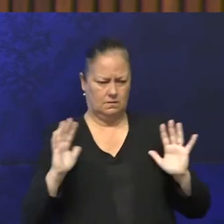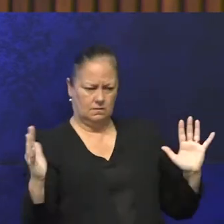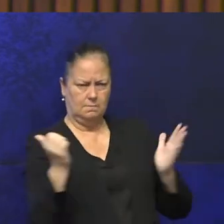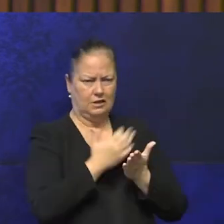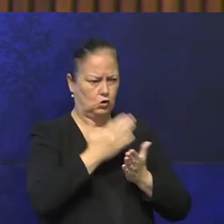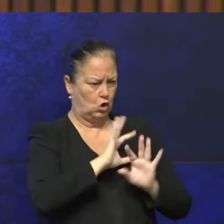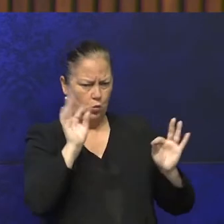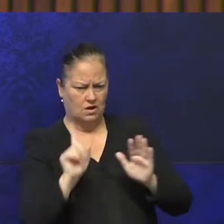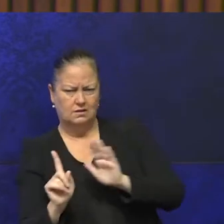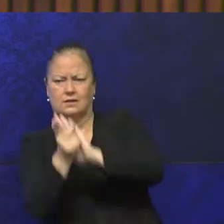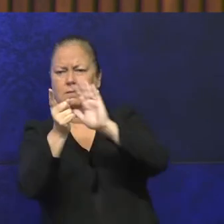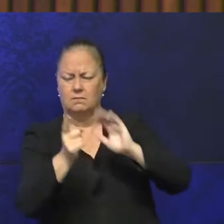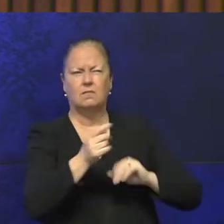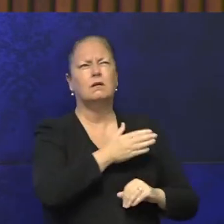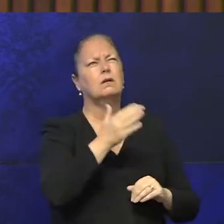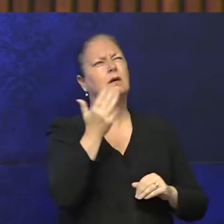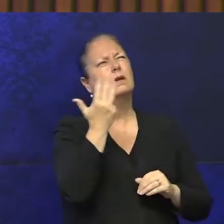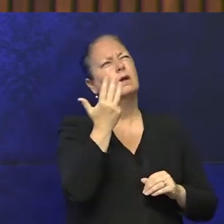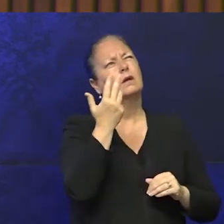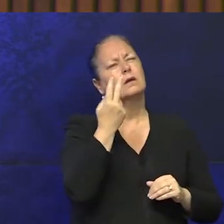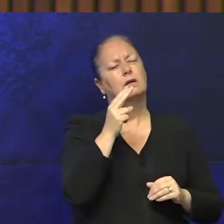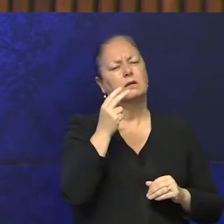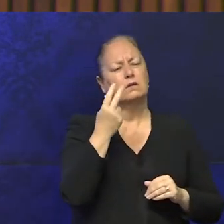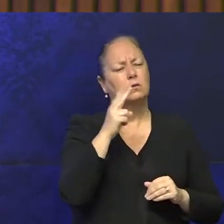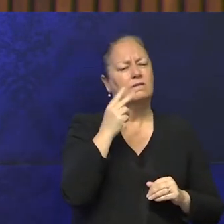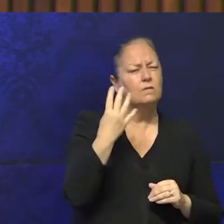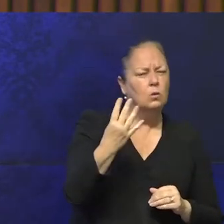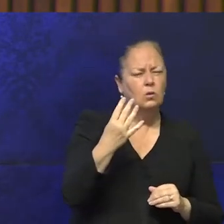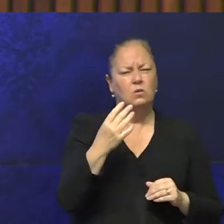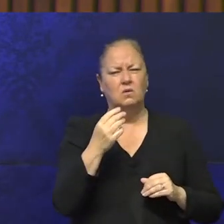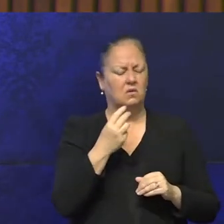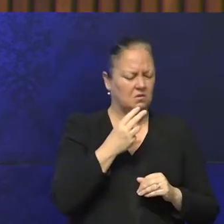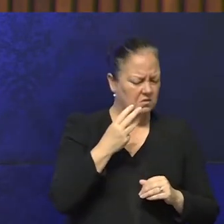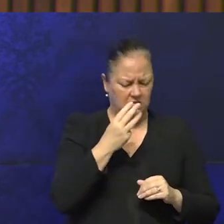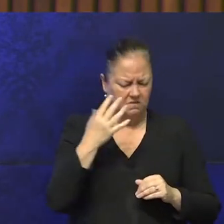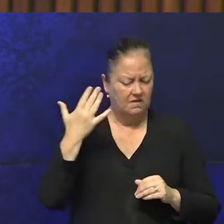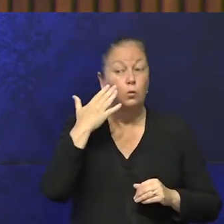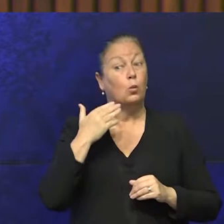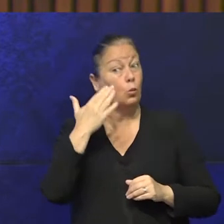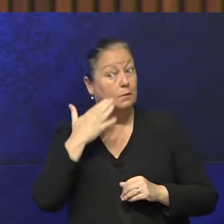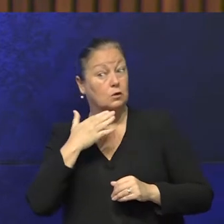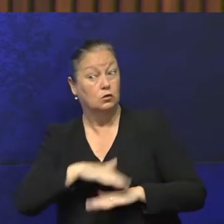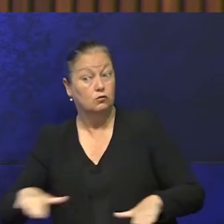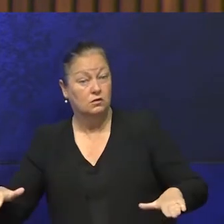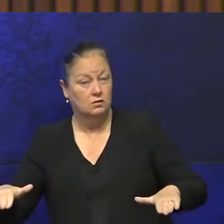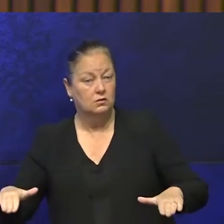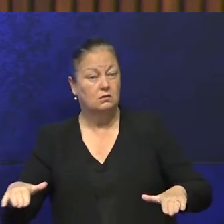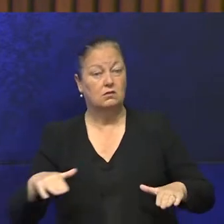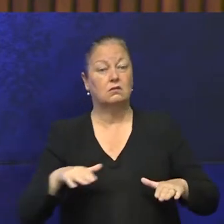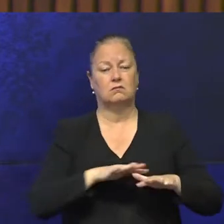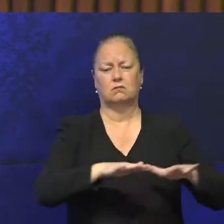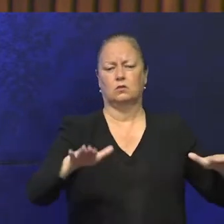And by 1924 from 35, 32, 35 women and children, don't forget, to over 400.